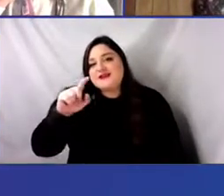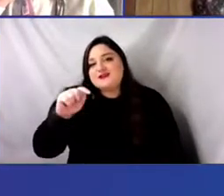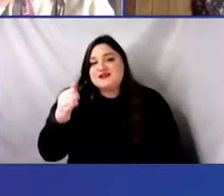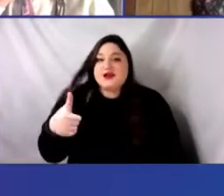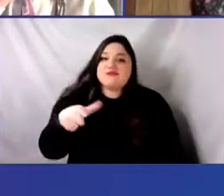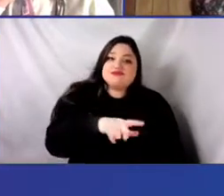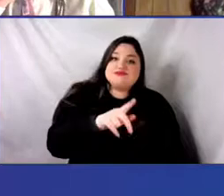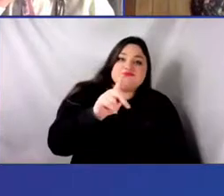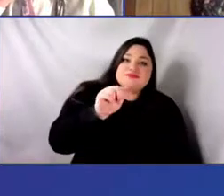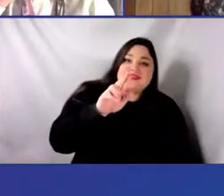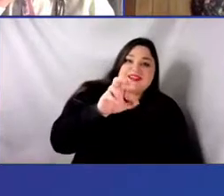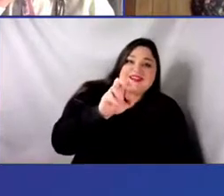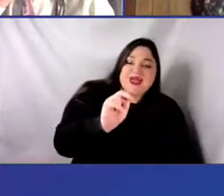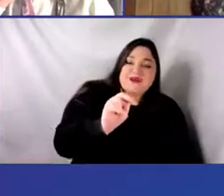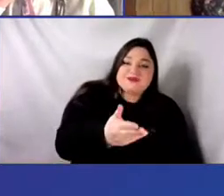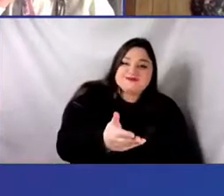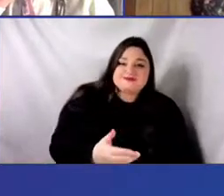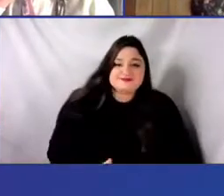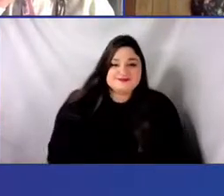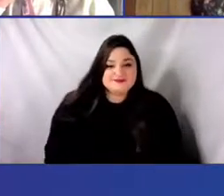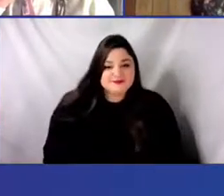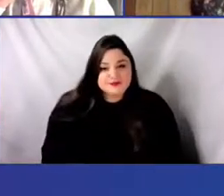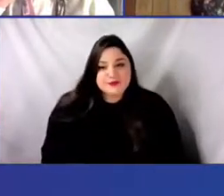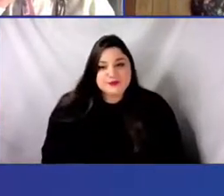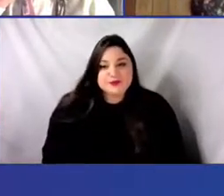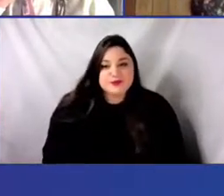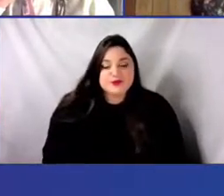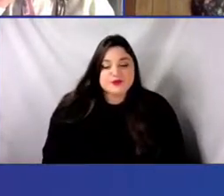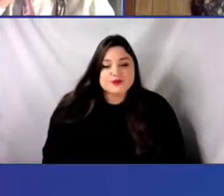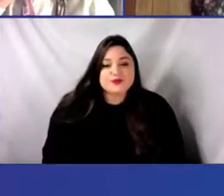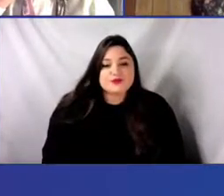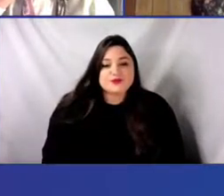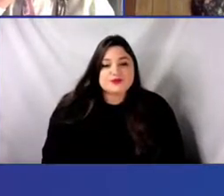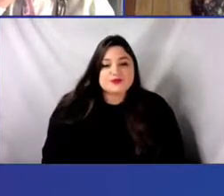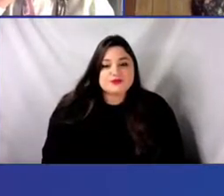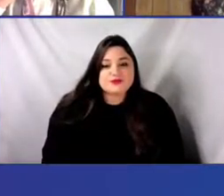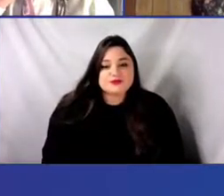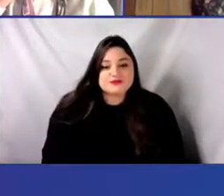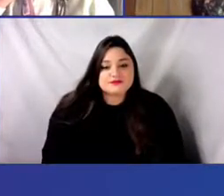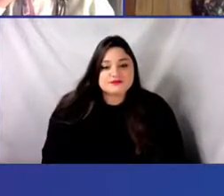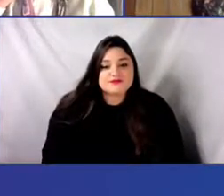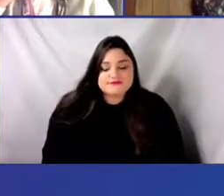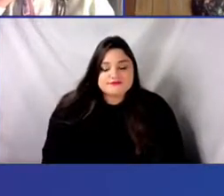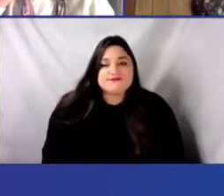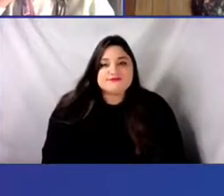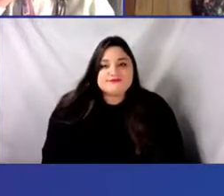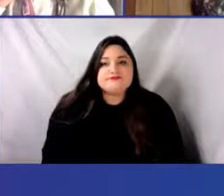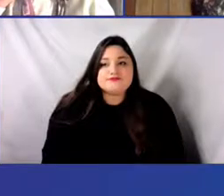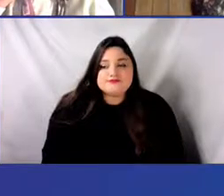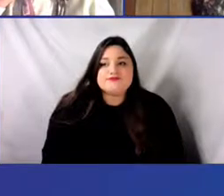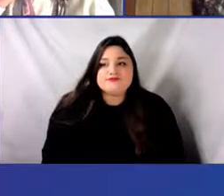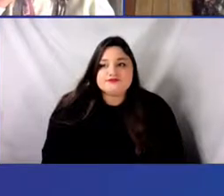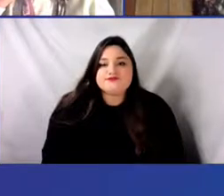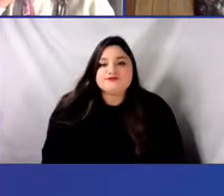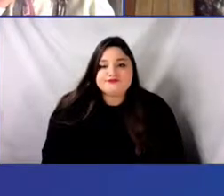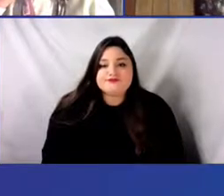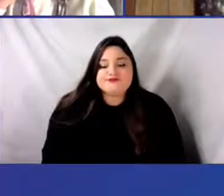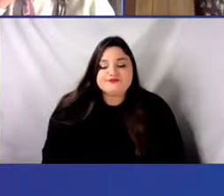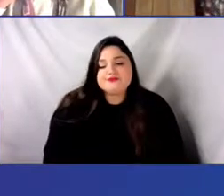Thank you for your thoughtful reflections. I'd like to build on,